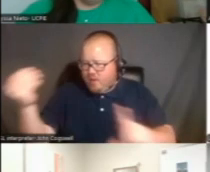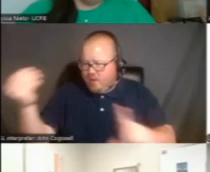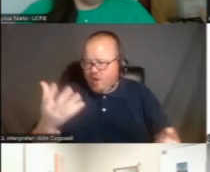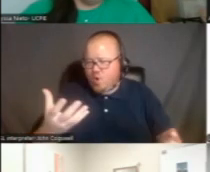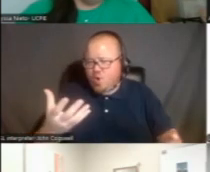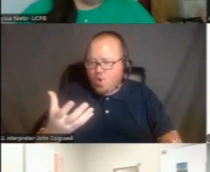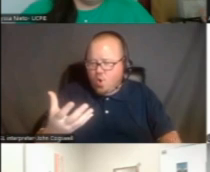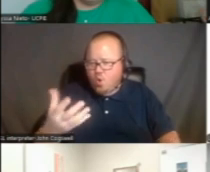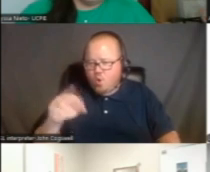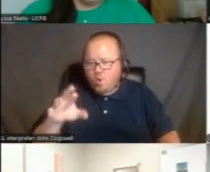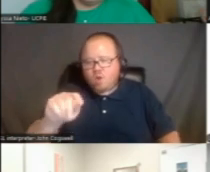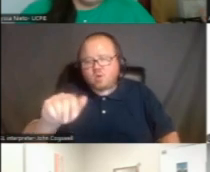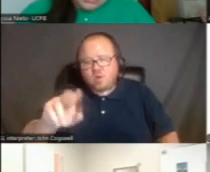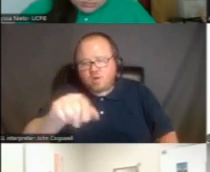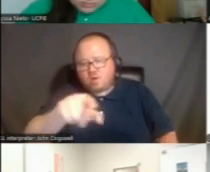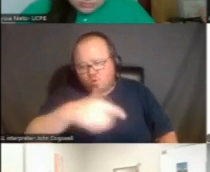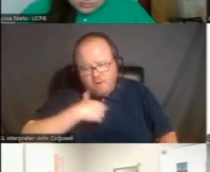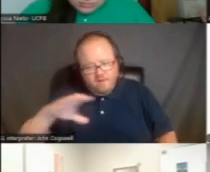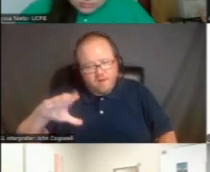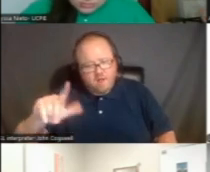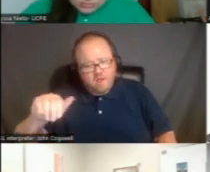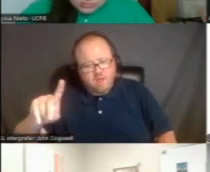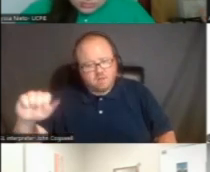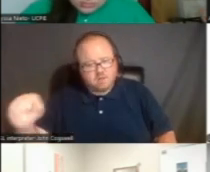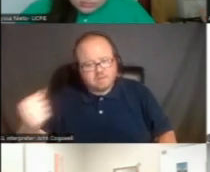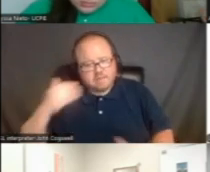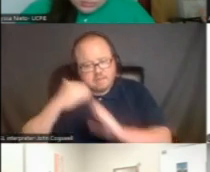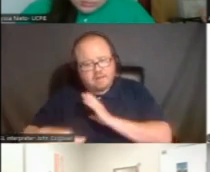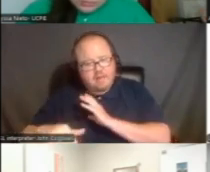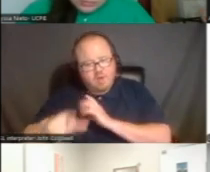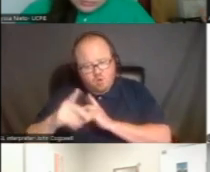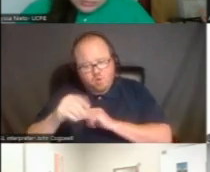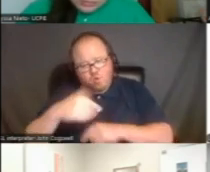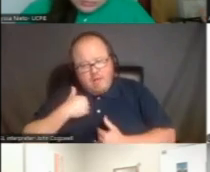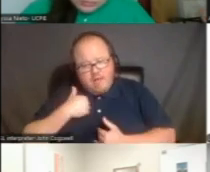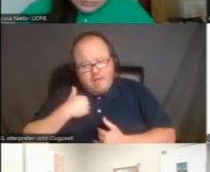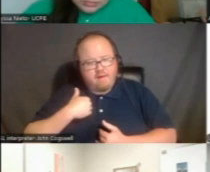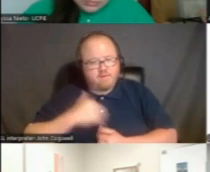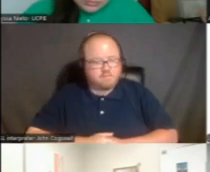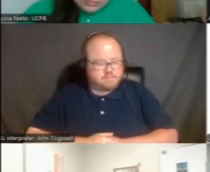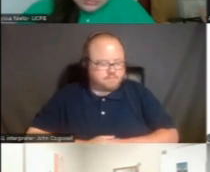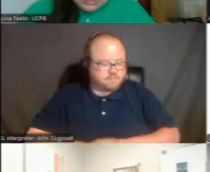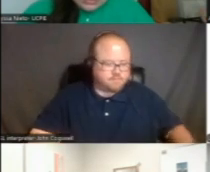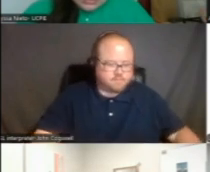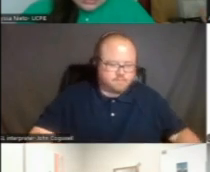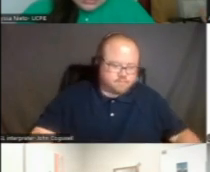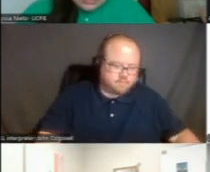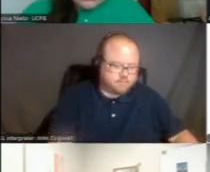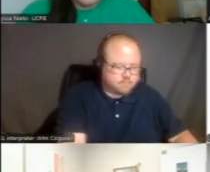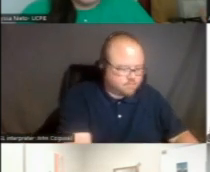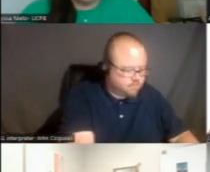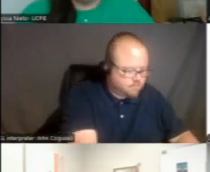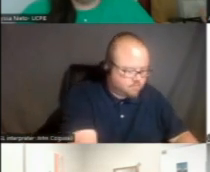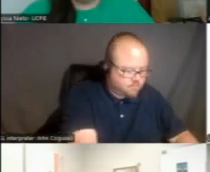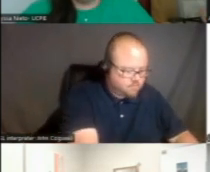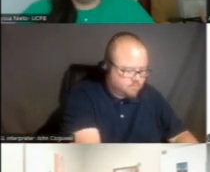Or, or Tanya, Tanya, do you have Claudia's email? I didn't see if Claudia was able to put it in then. No, I can send her mine. okay.